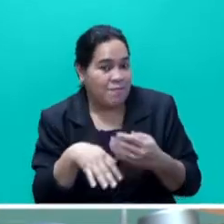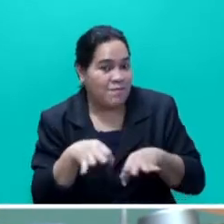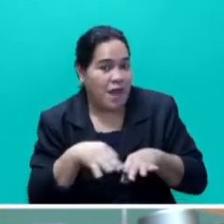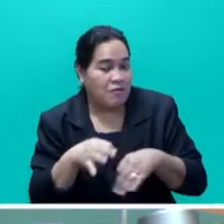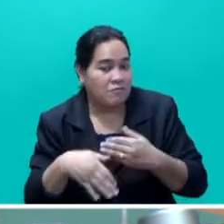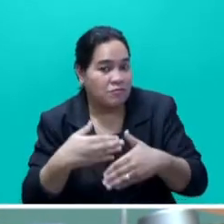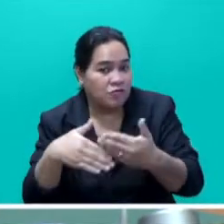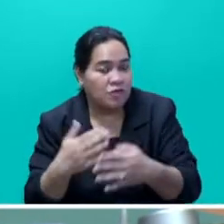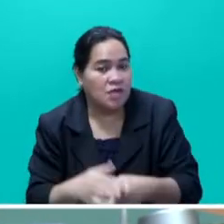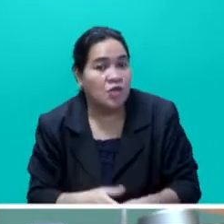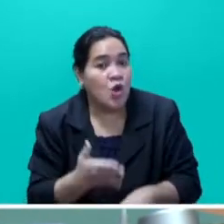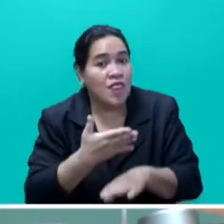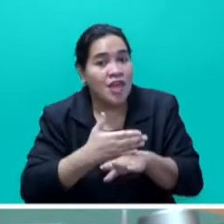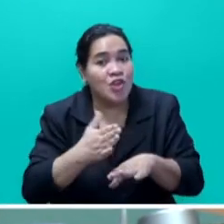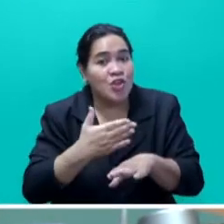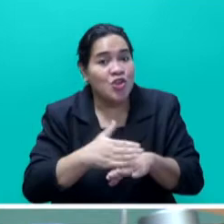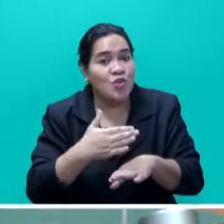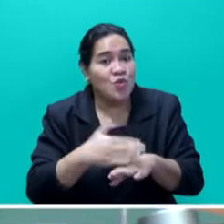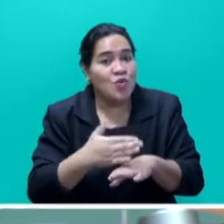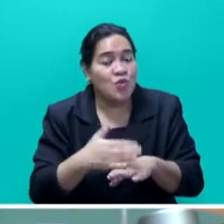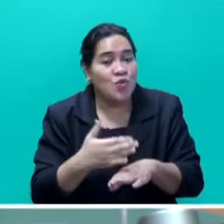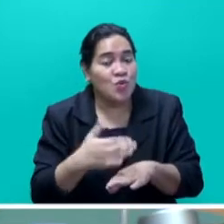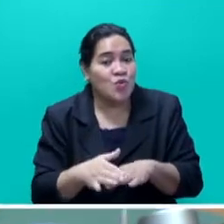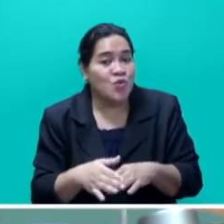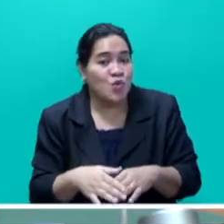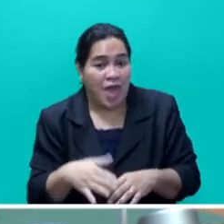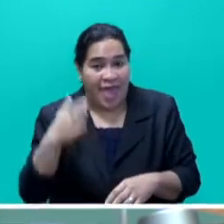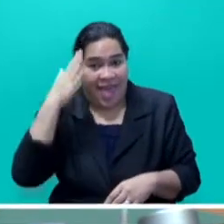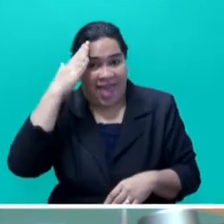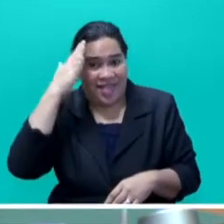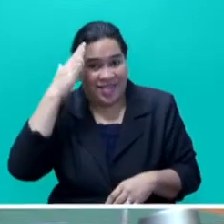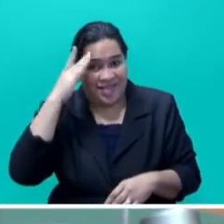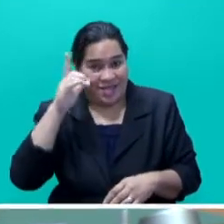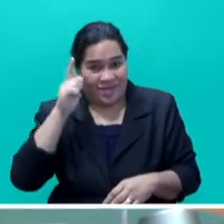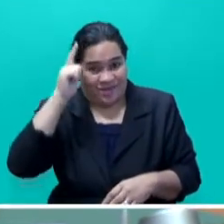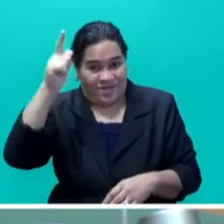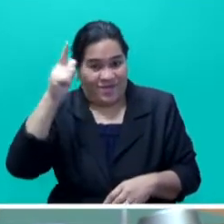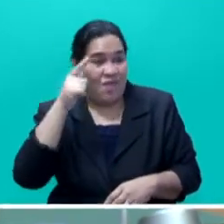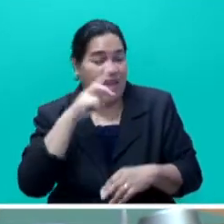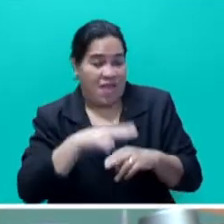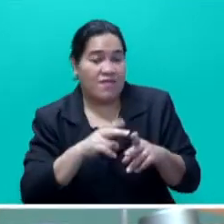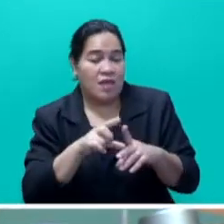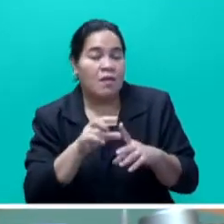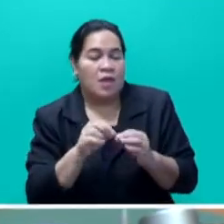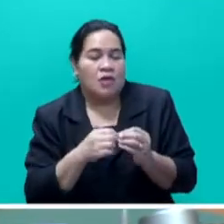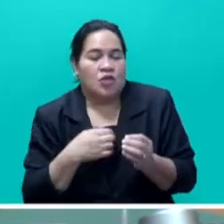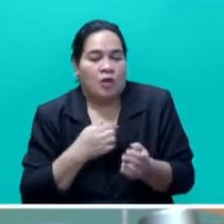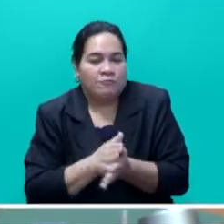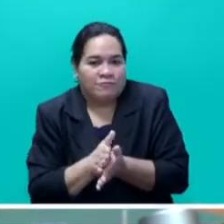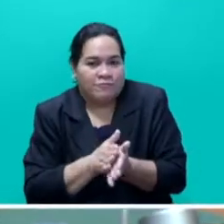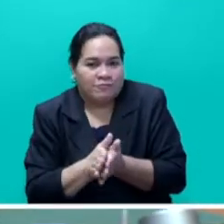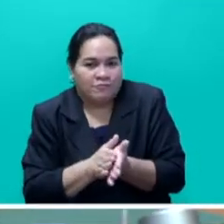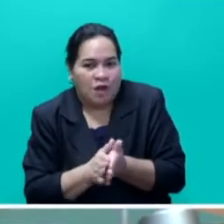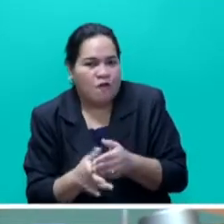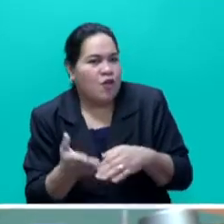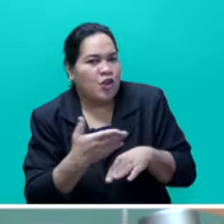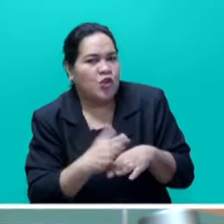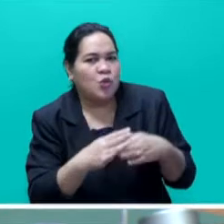new head of FDB, Siominam. Mr Speaker Sayer, we at the Ministry are looking forward to the new leadership of the bank.